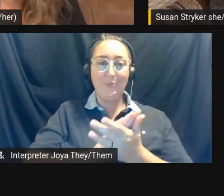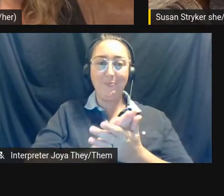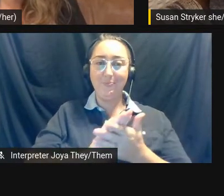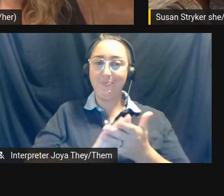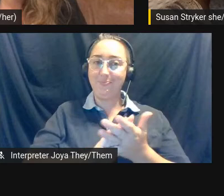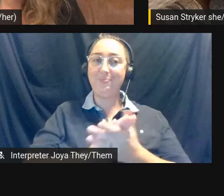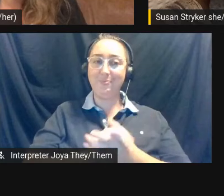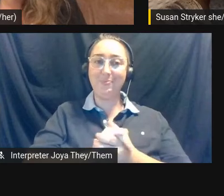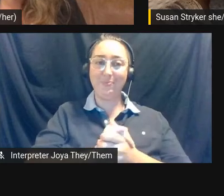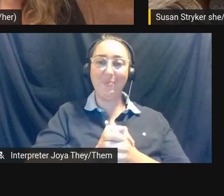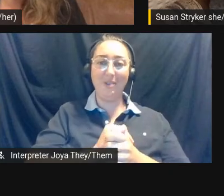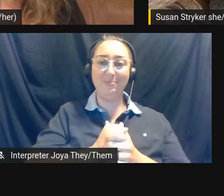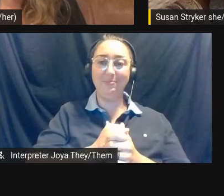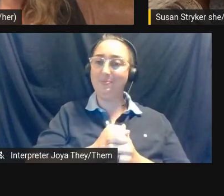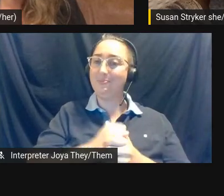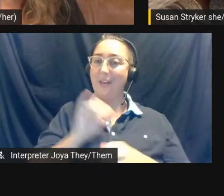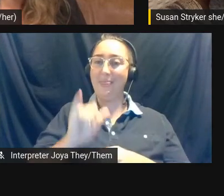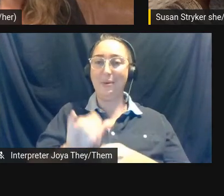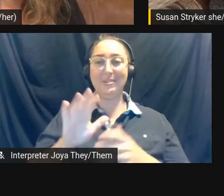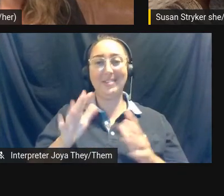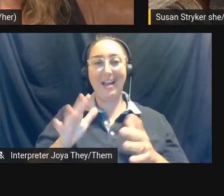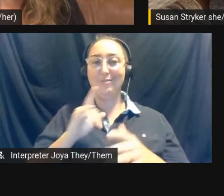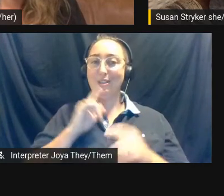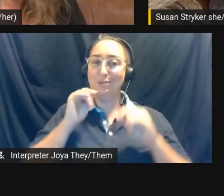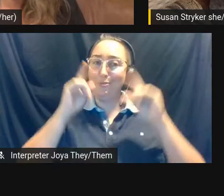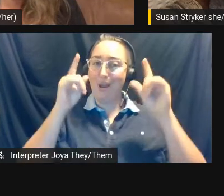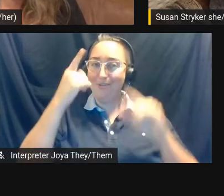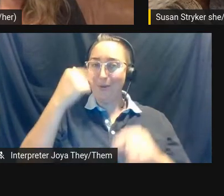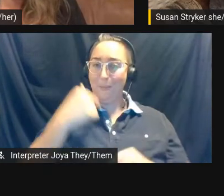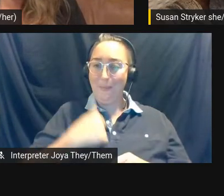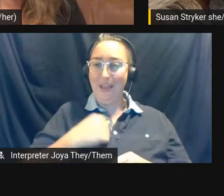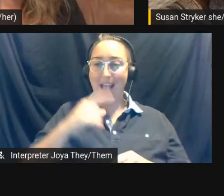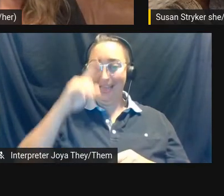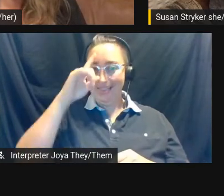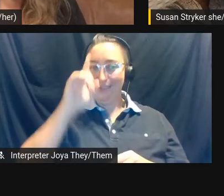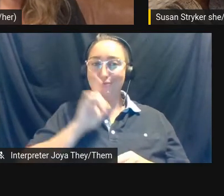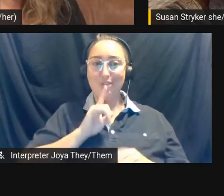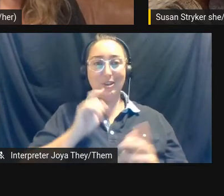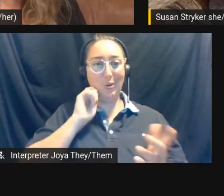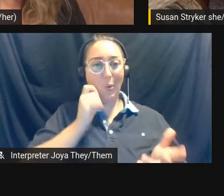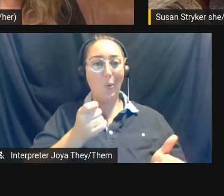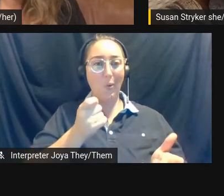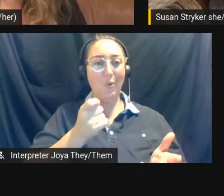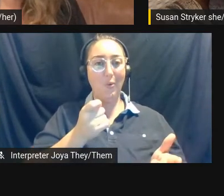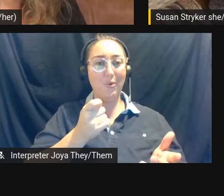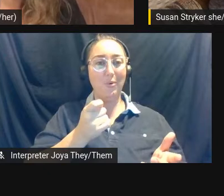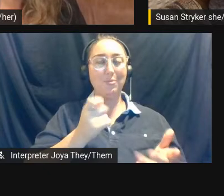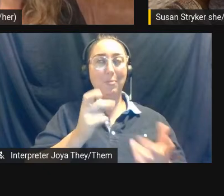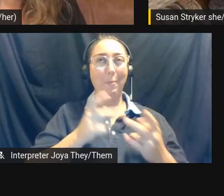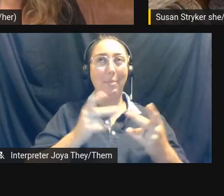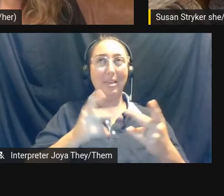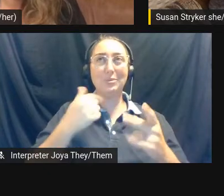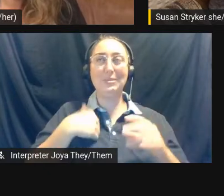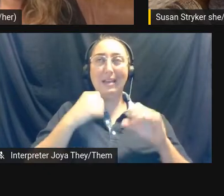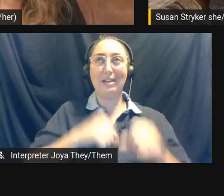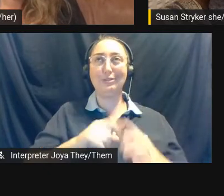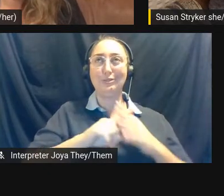Like in the very beginning of the film, that was kind of surprising to me about it. And I think a really cool place to start